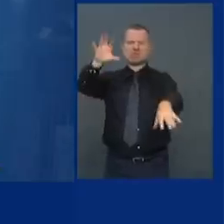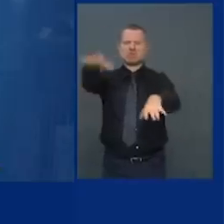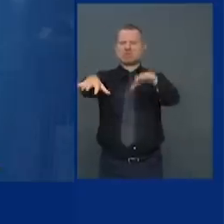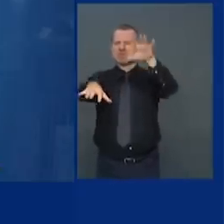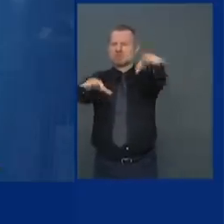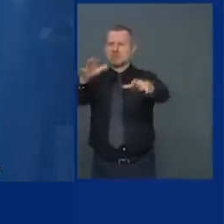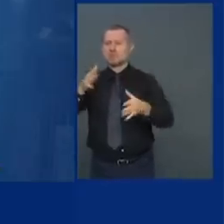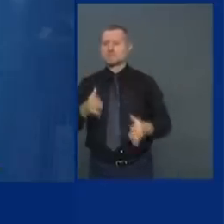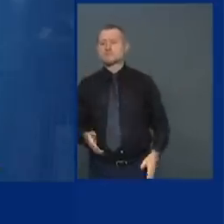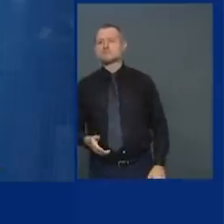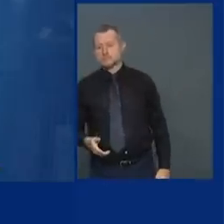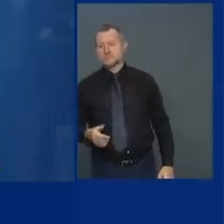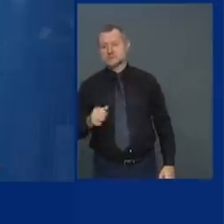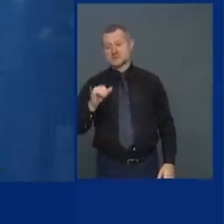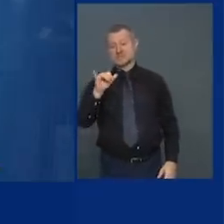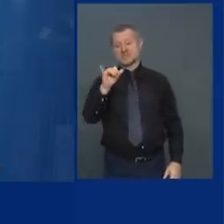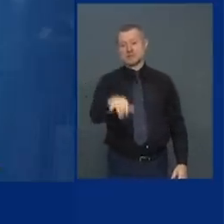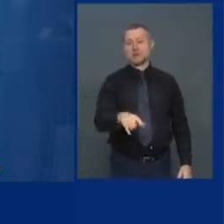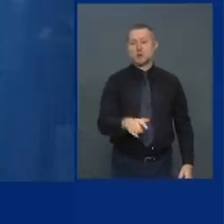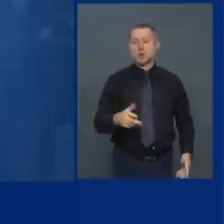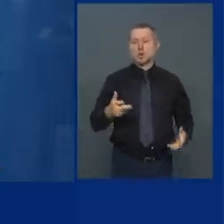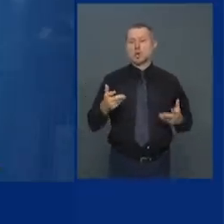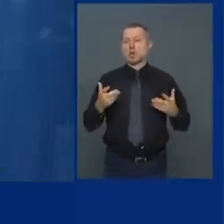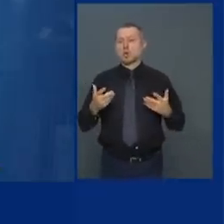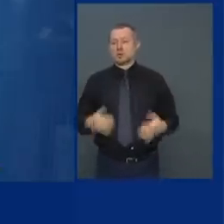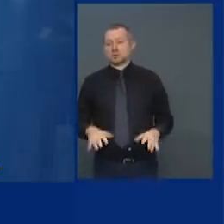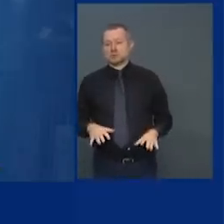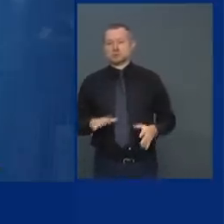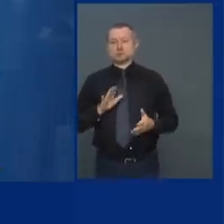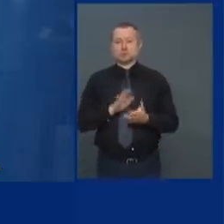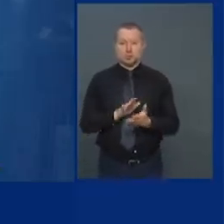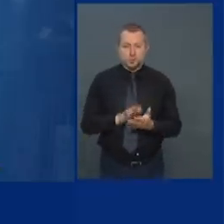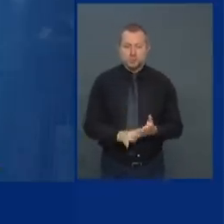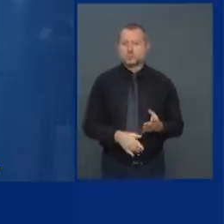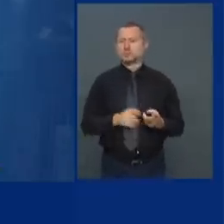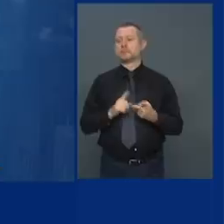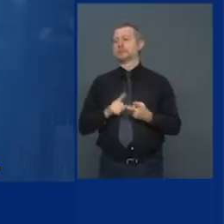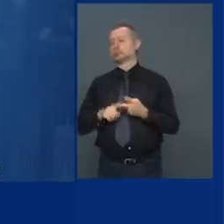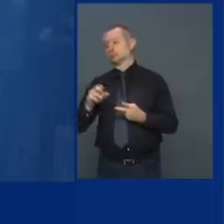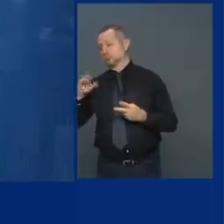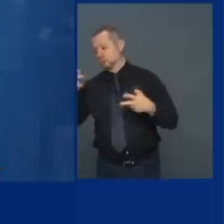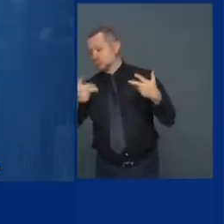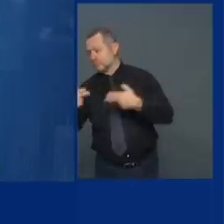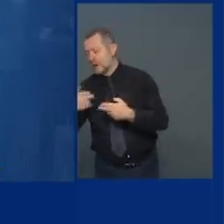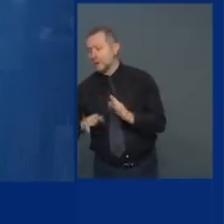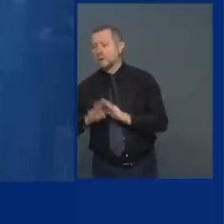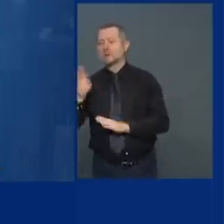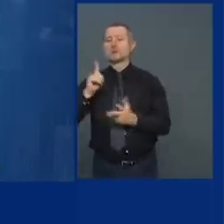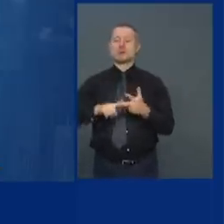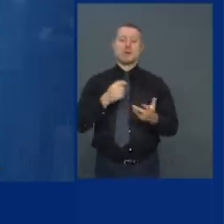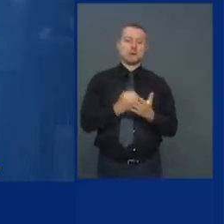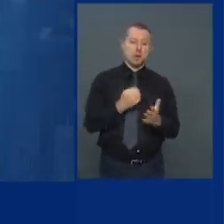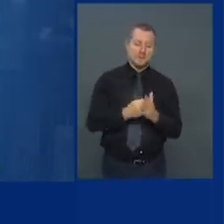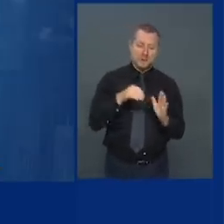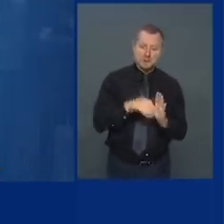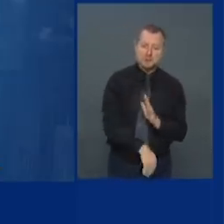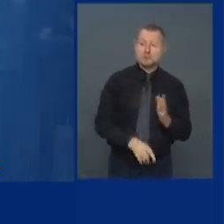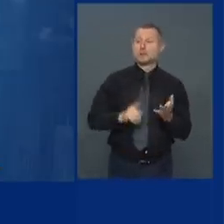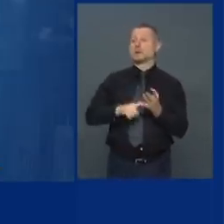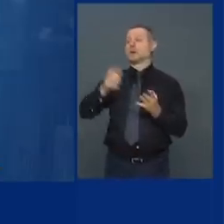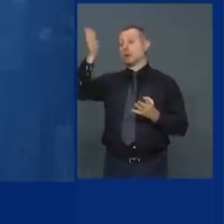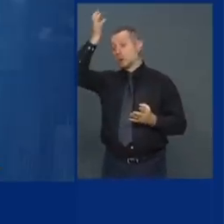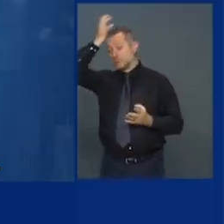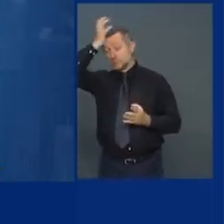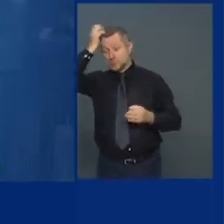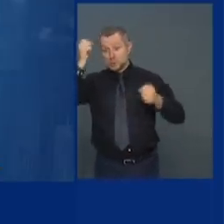that adds to schools crime economy and now garbage piling up literally